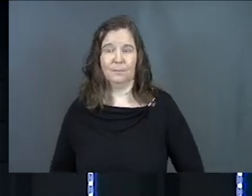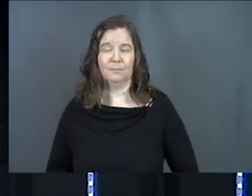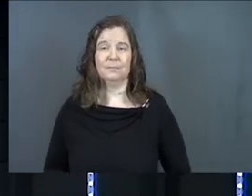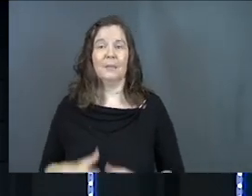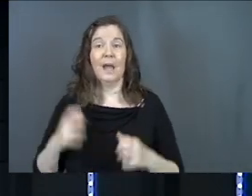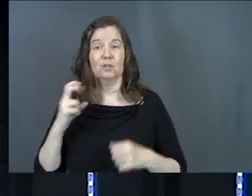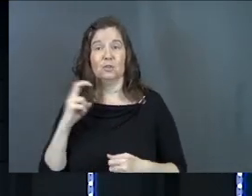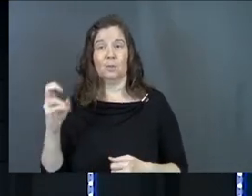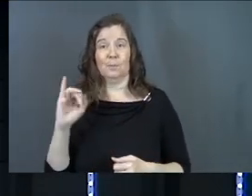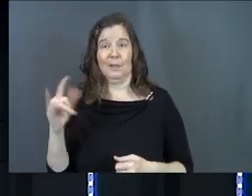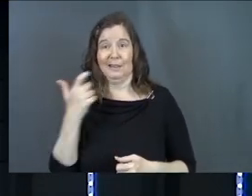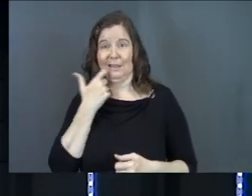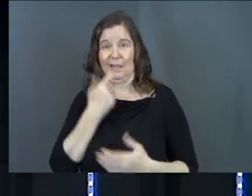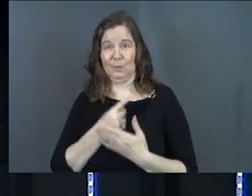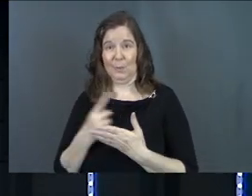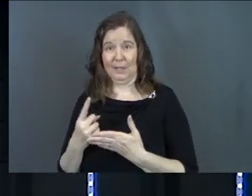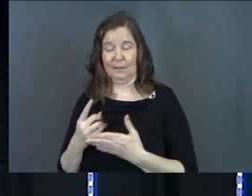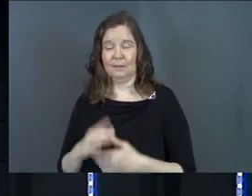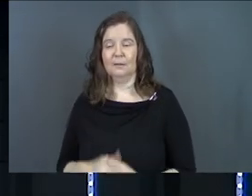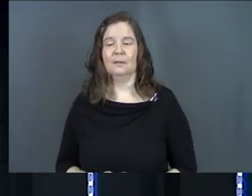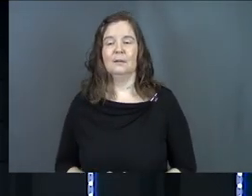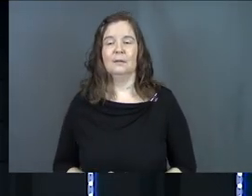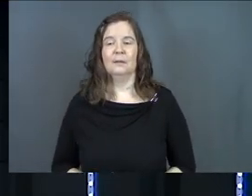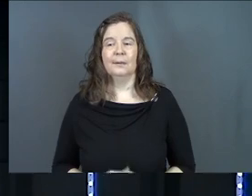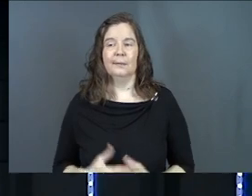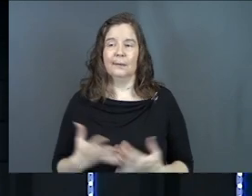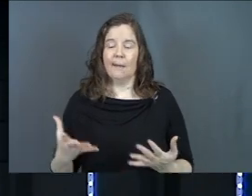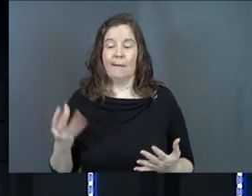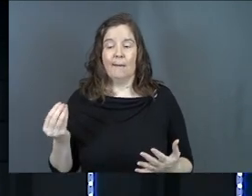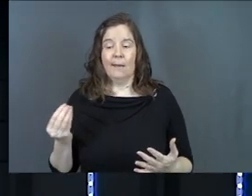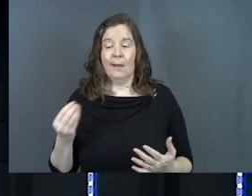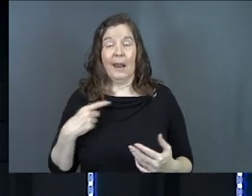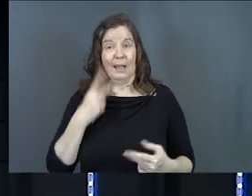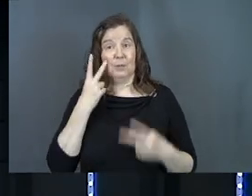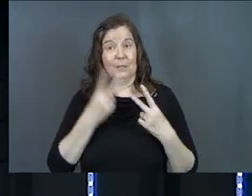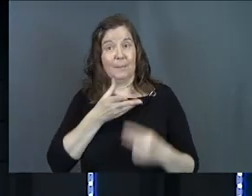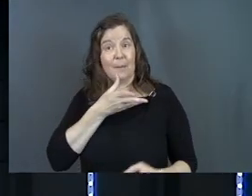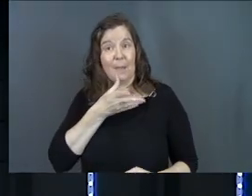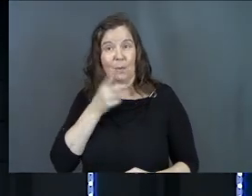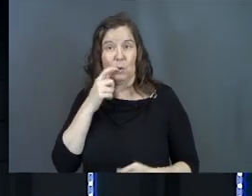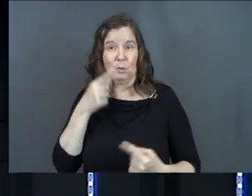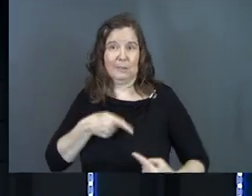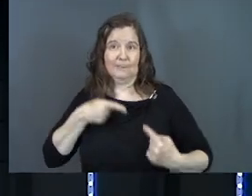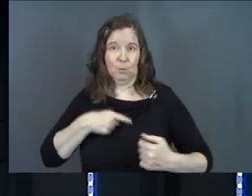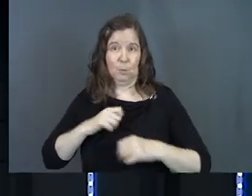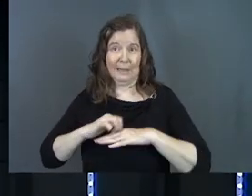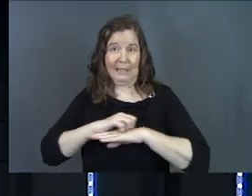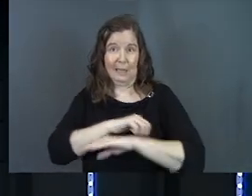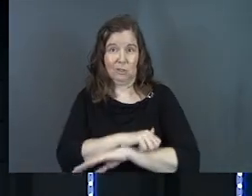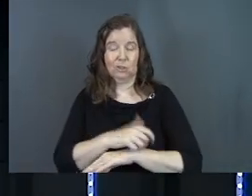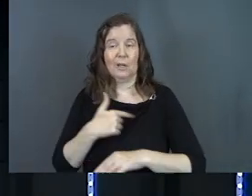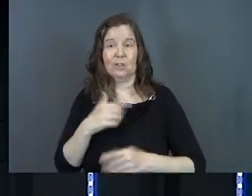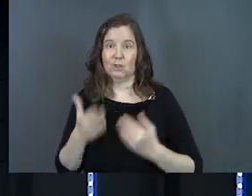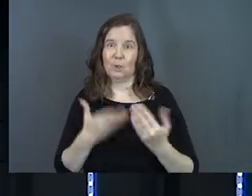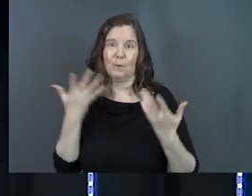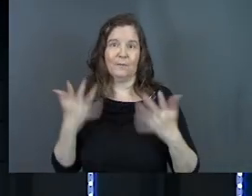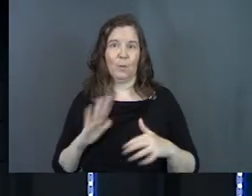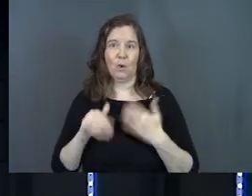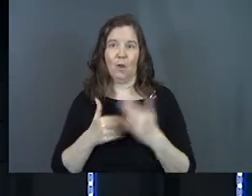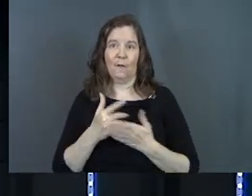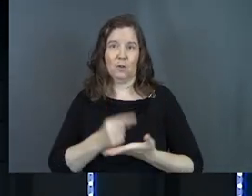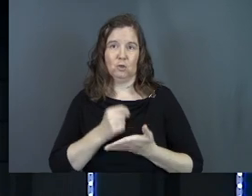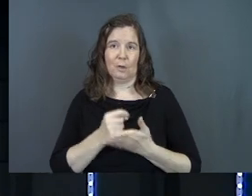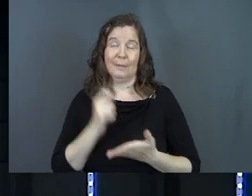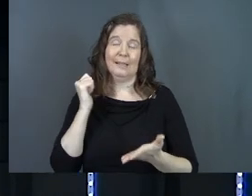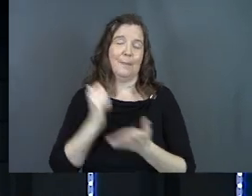took this trip to Illinois this last week and got to see my mom who's been fighting cancer all year long and she's almost done with